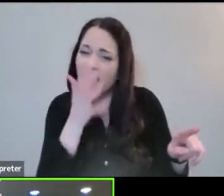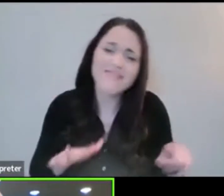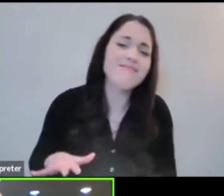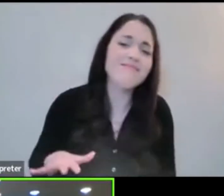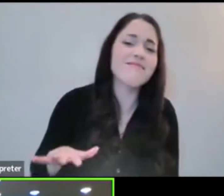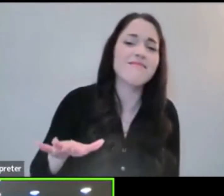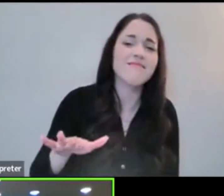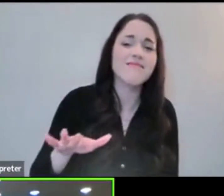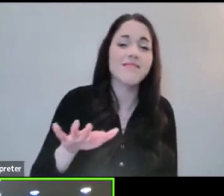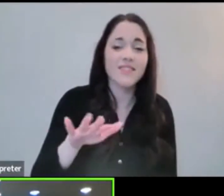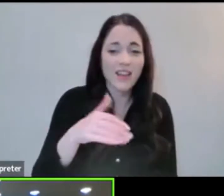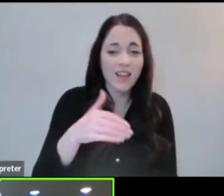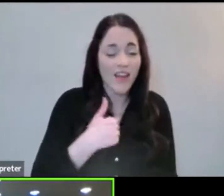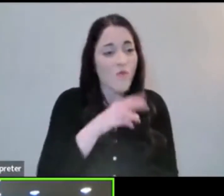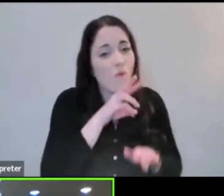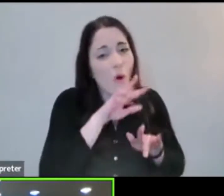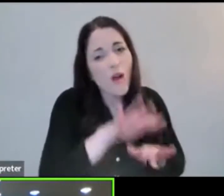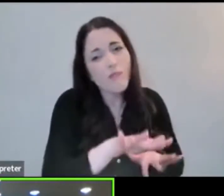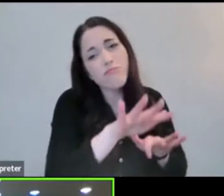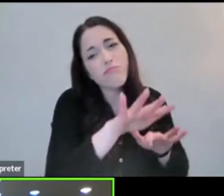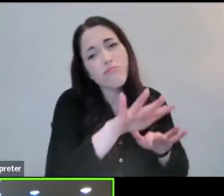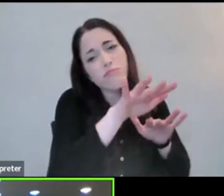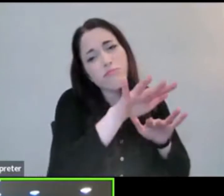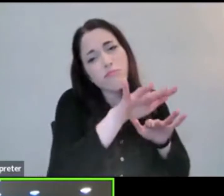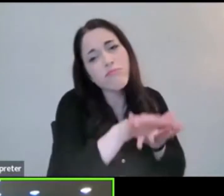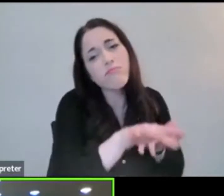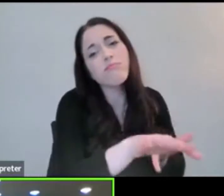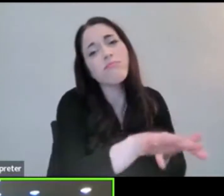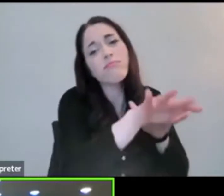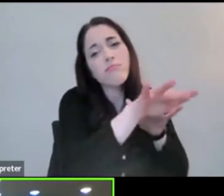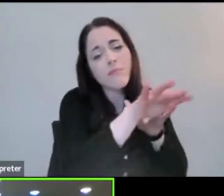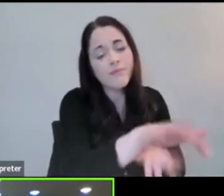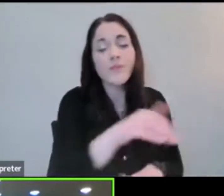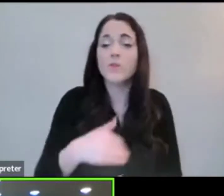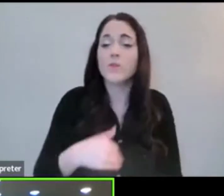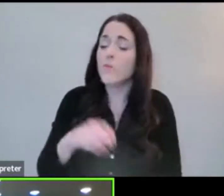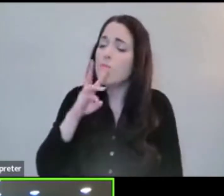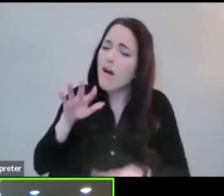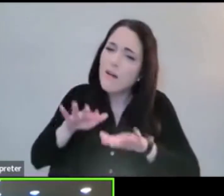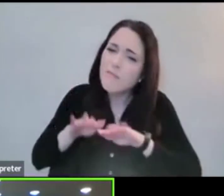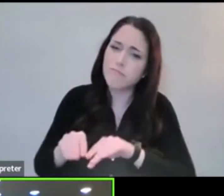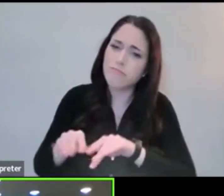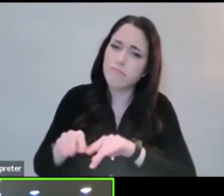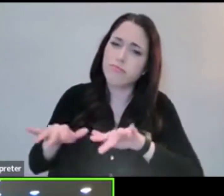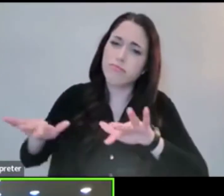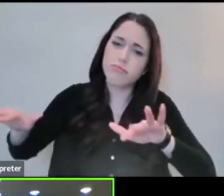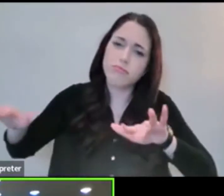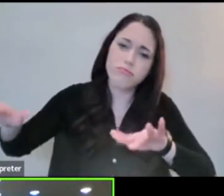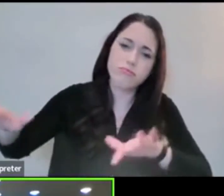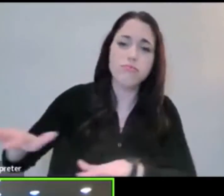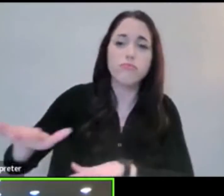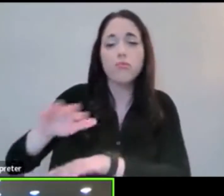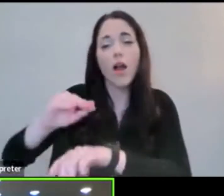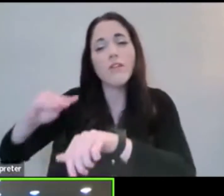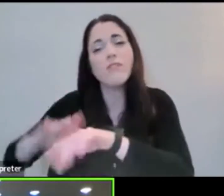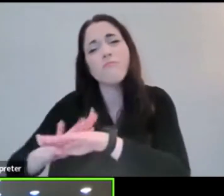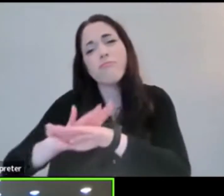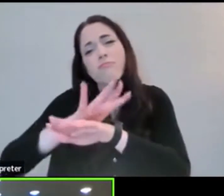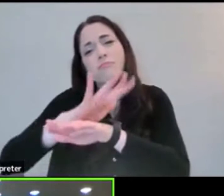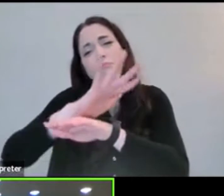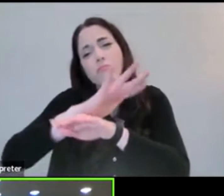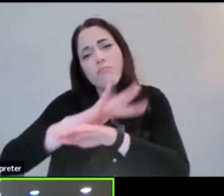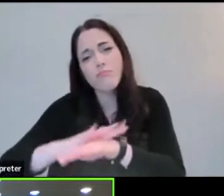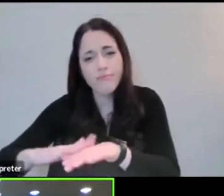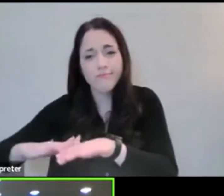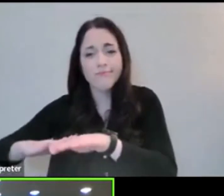and rivers, enough to cross, enough to last, till the